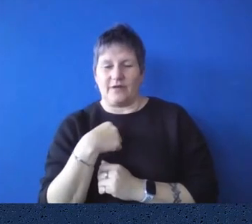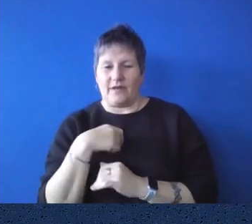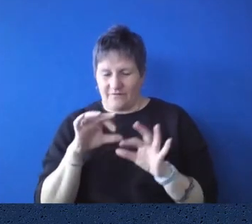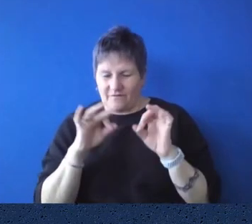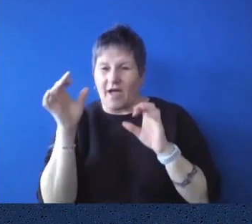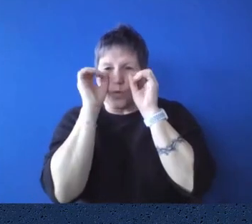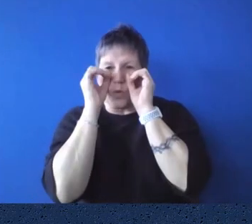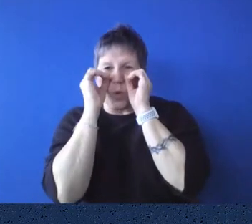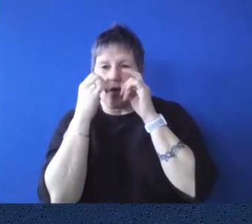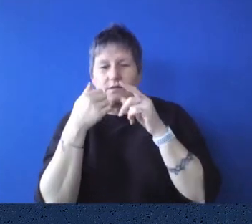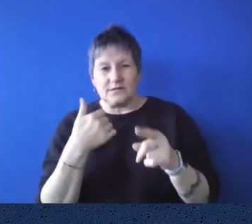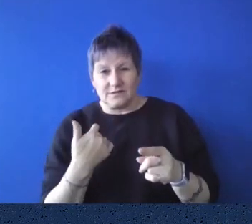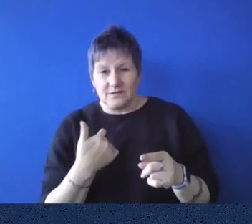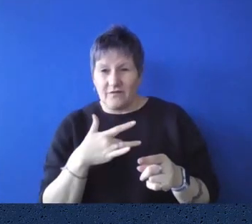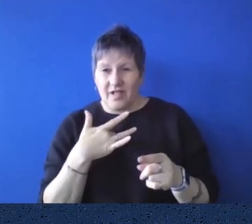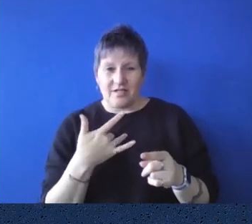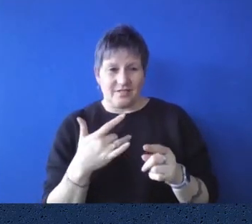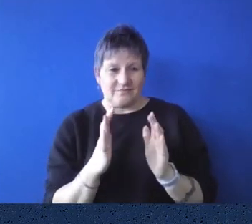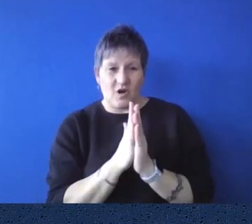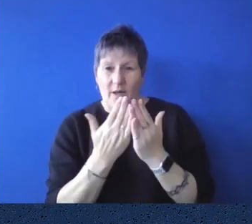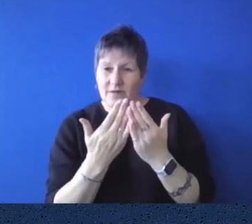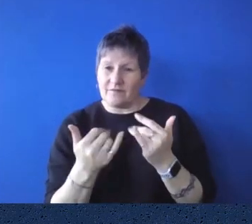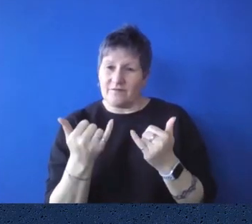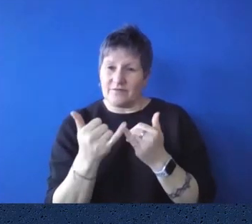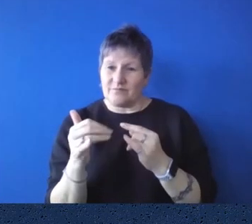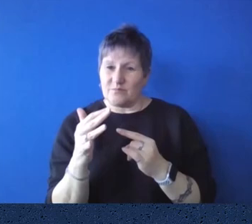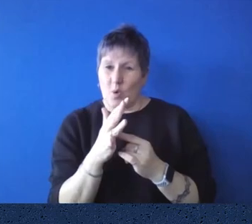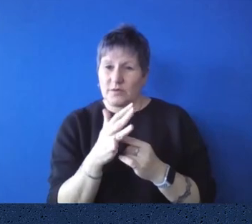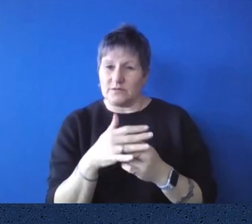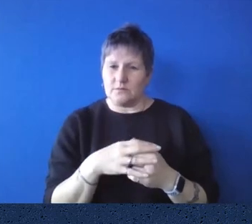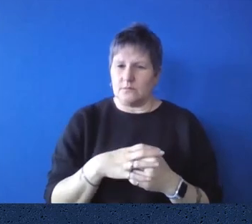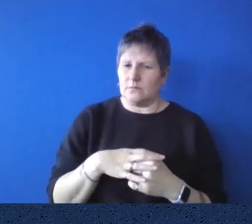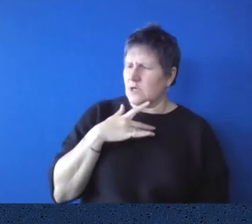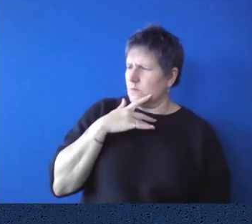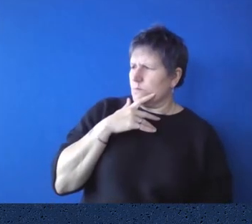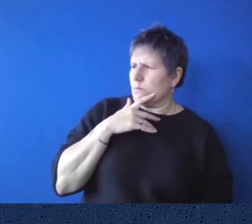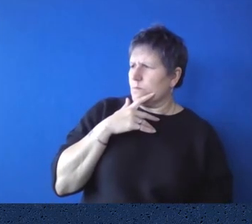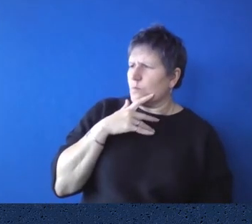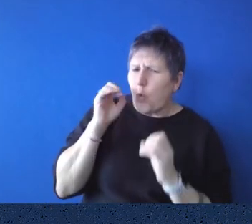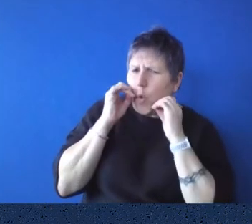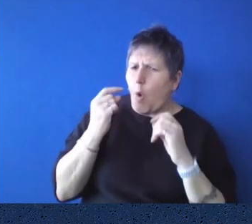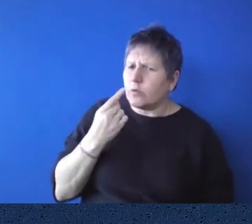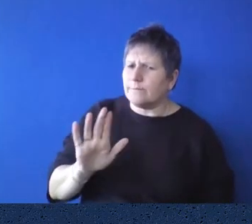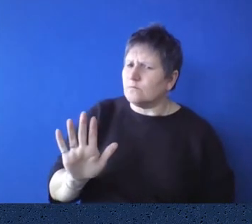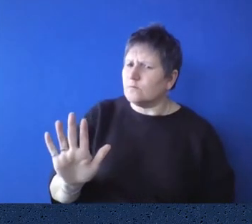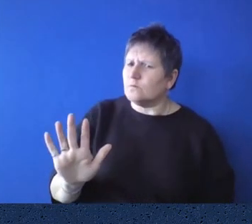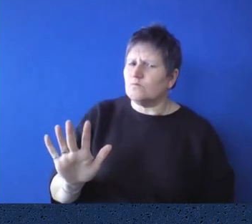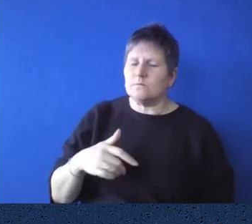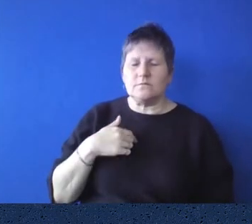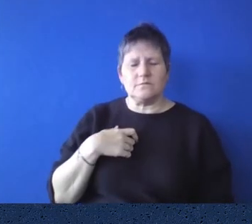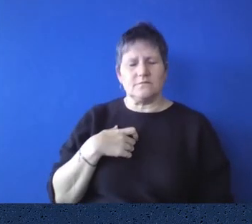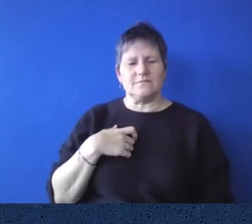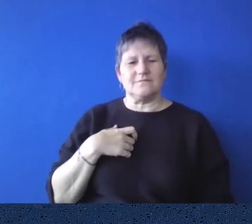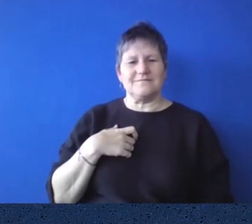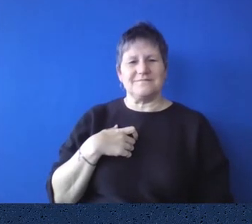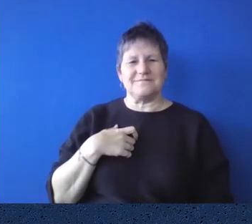do libraries still need to exist? I'm giving you a duty. can see. Yeah. look, it's all very well